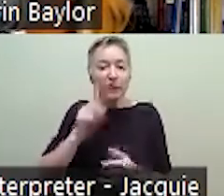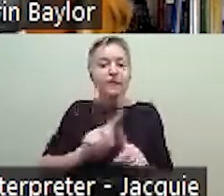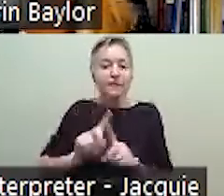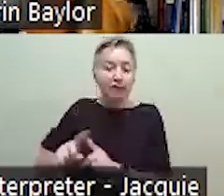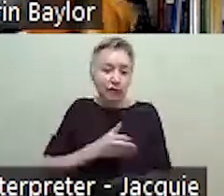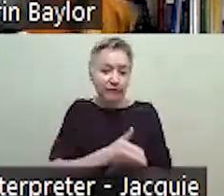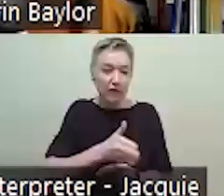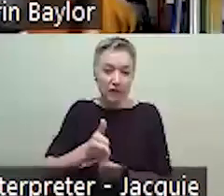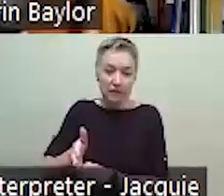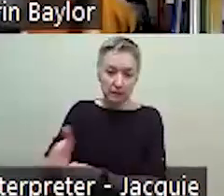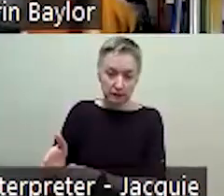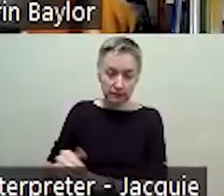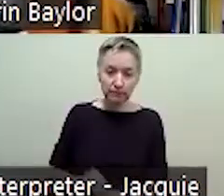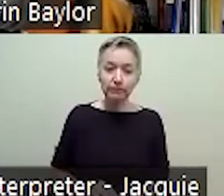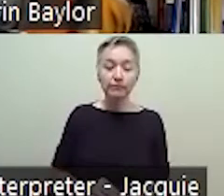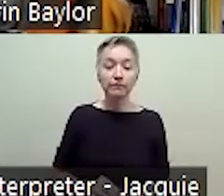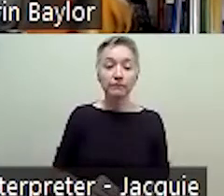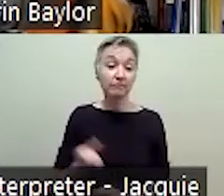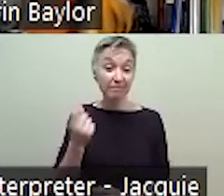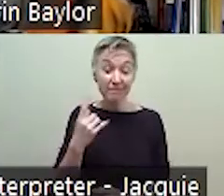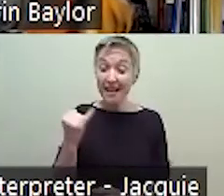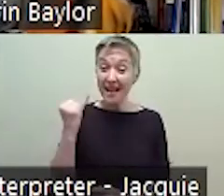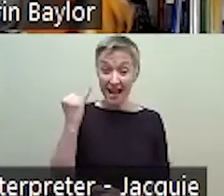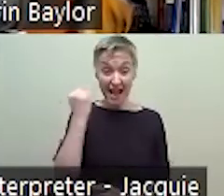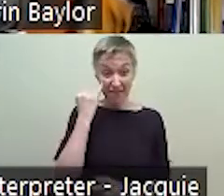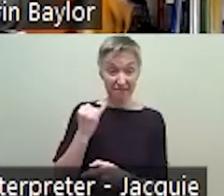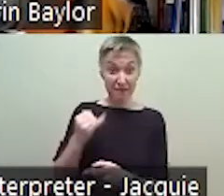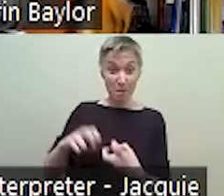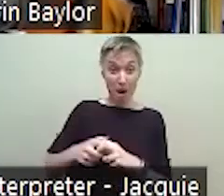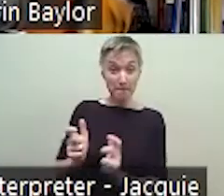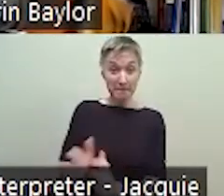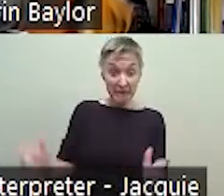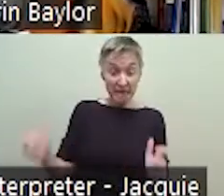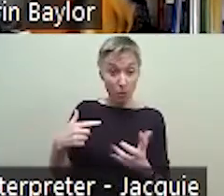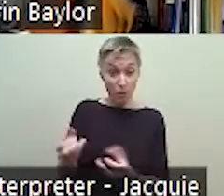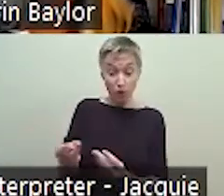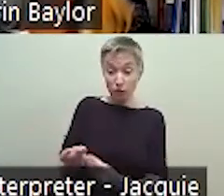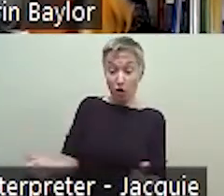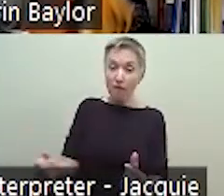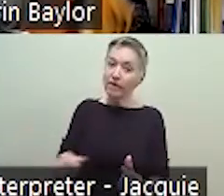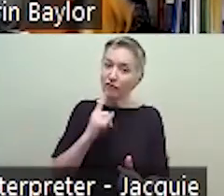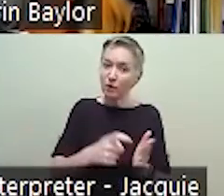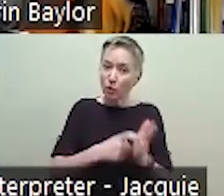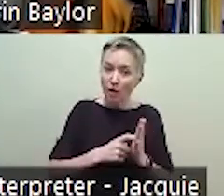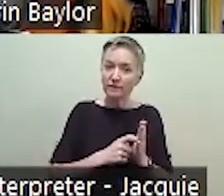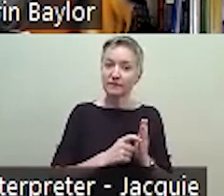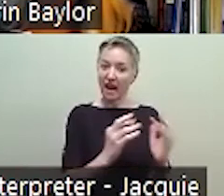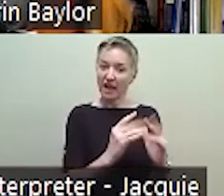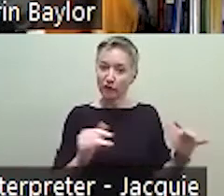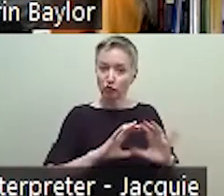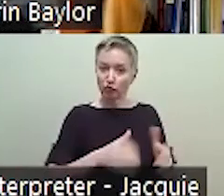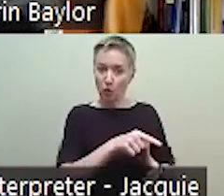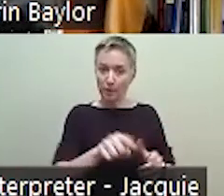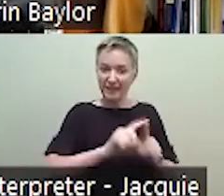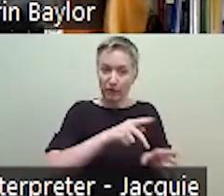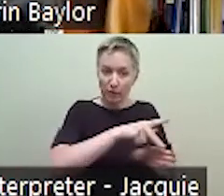you know, big problems to solve, it takes a really diverse group of people to come to the table to try to solve this. And I think if, if